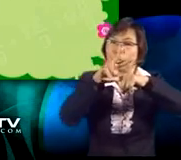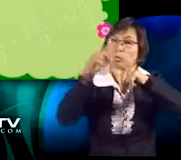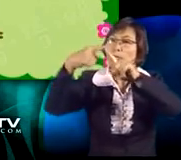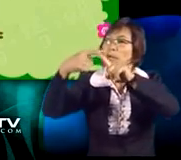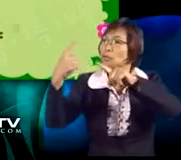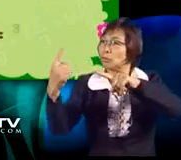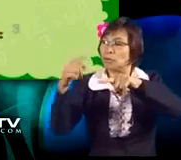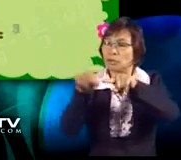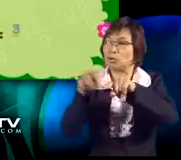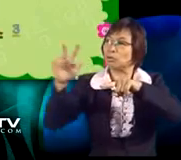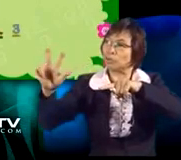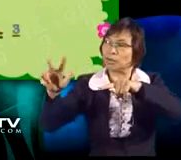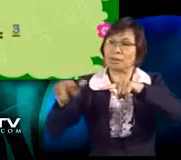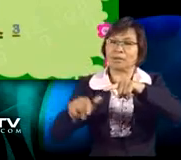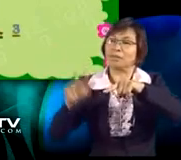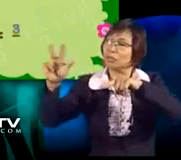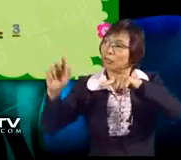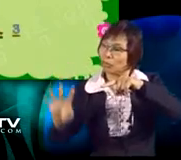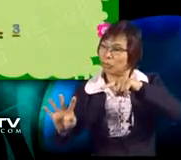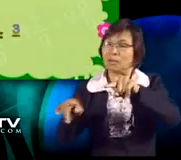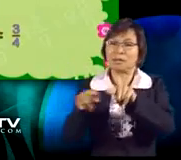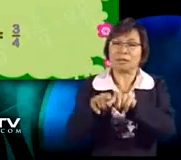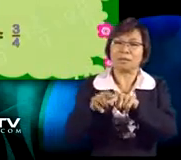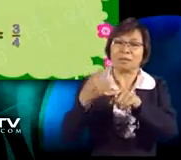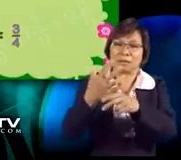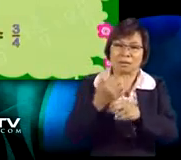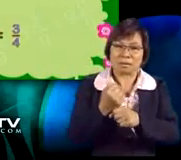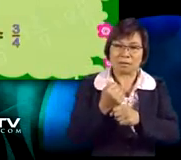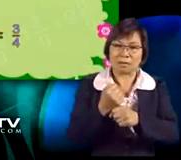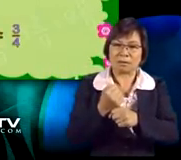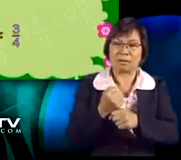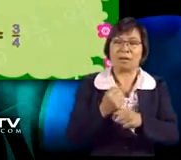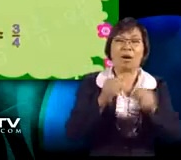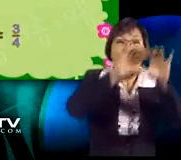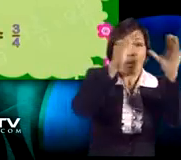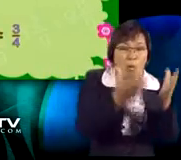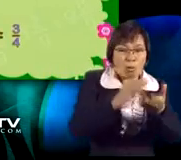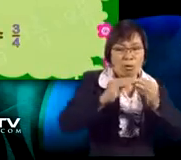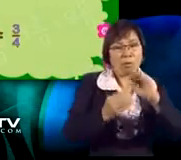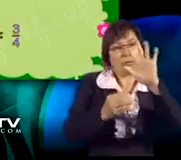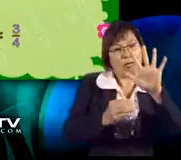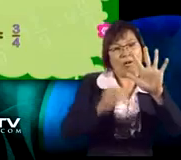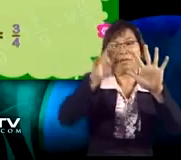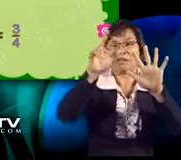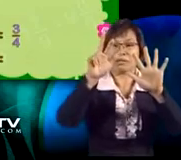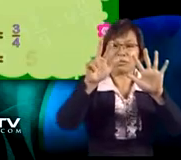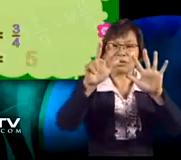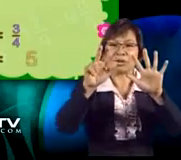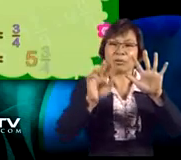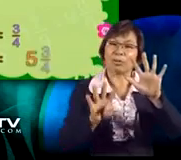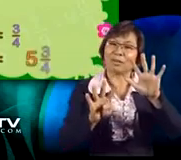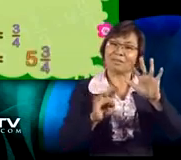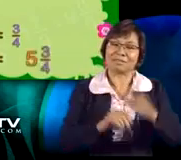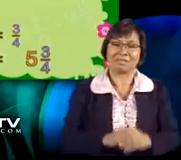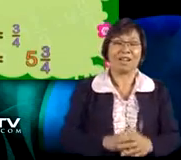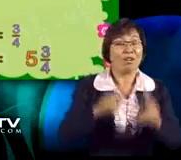together. 2 plus 1 equals 3. Our answer is 3 quarters. And if we put it together with the whole number,